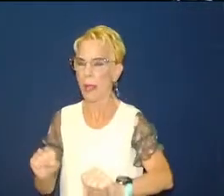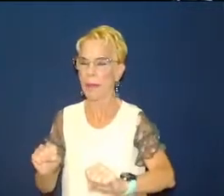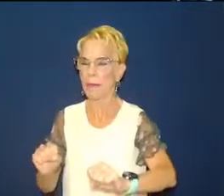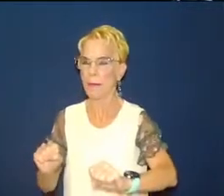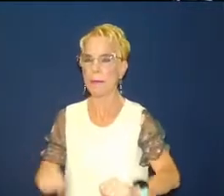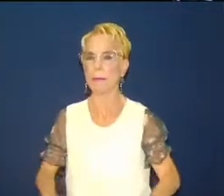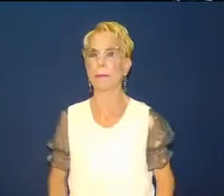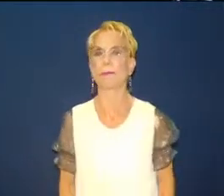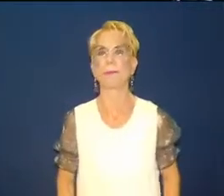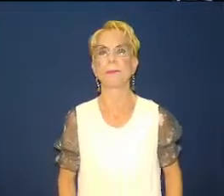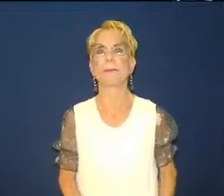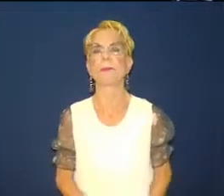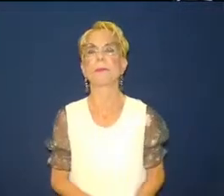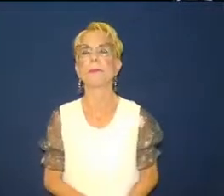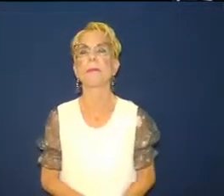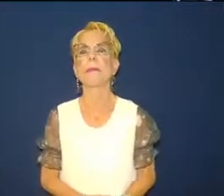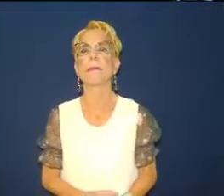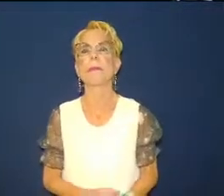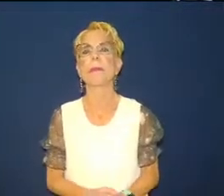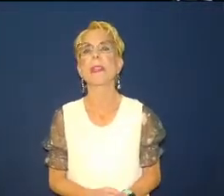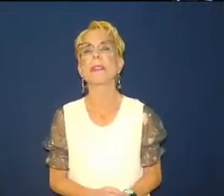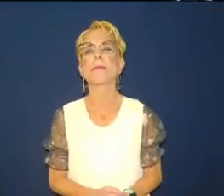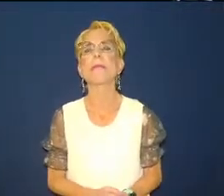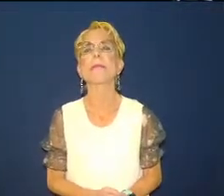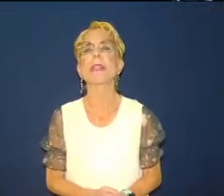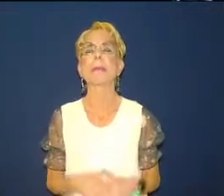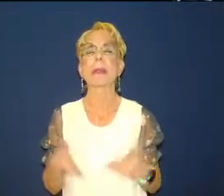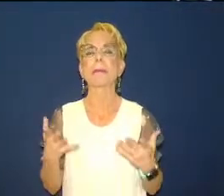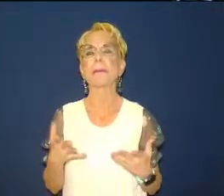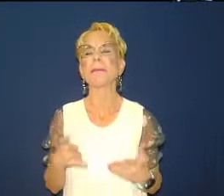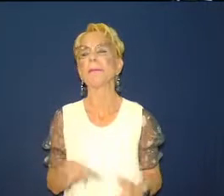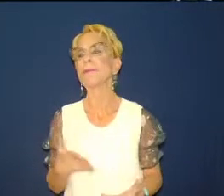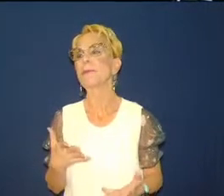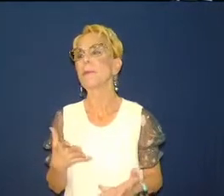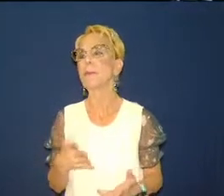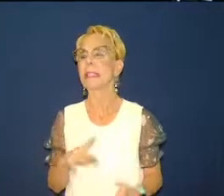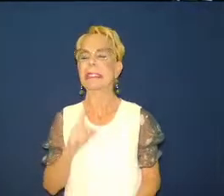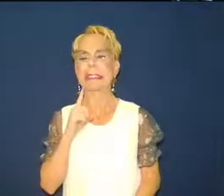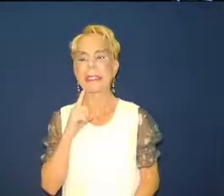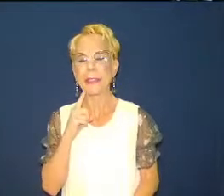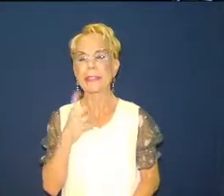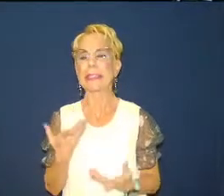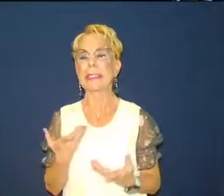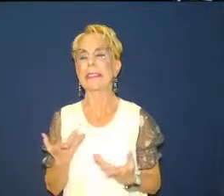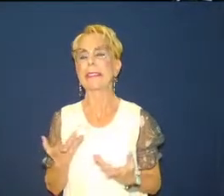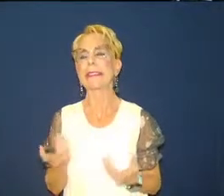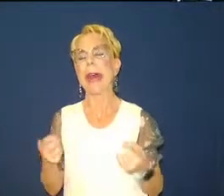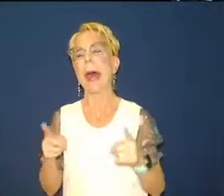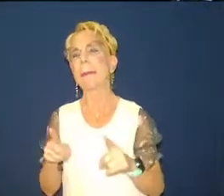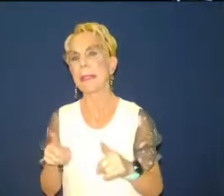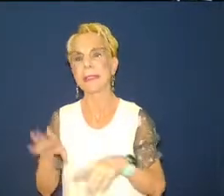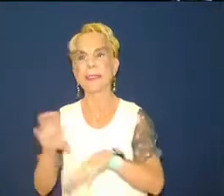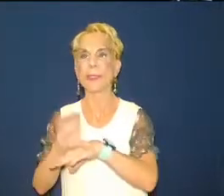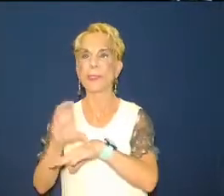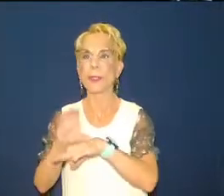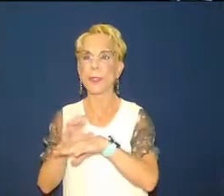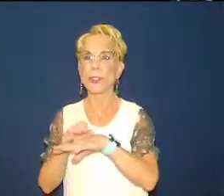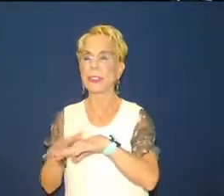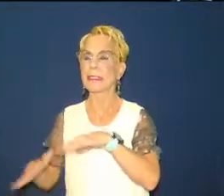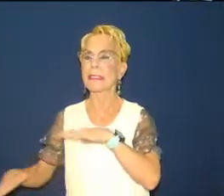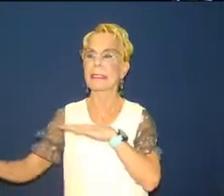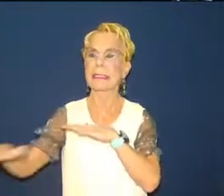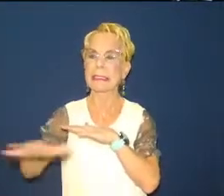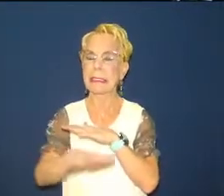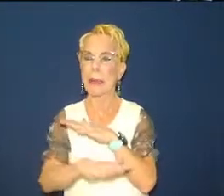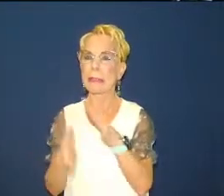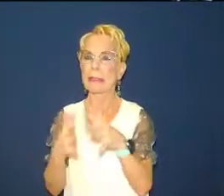today this is happening to churches across america yes it is and i know a lot of times it's hard to believe and i'm a